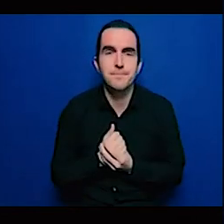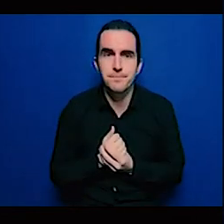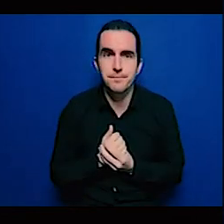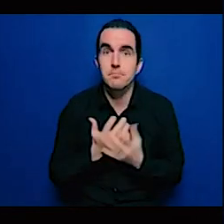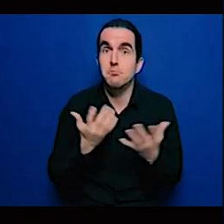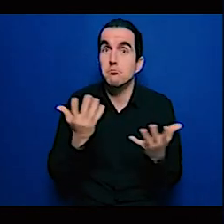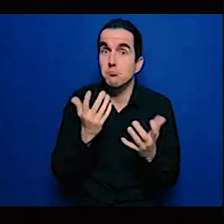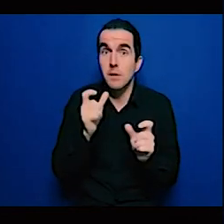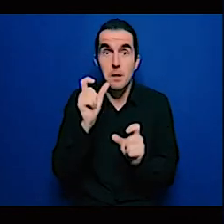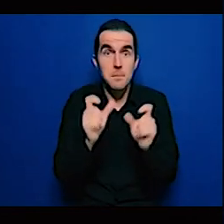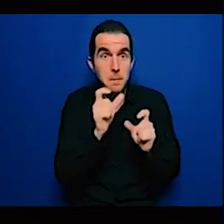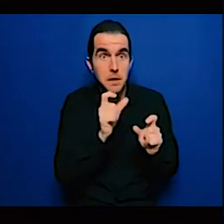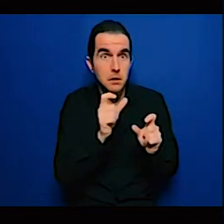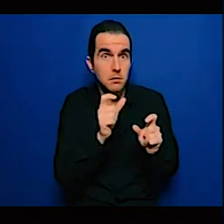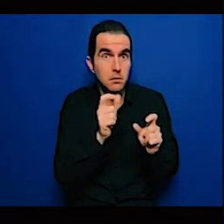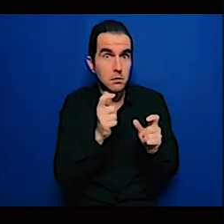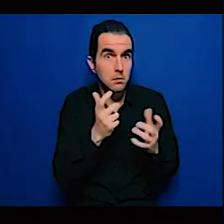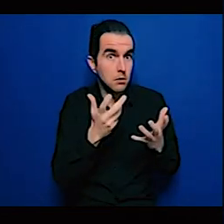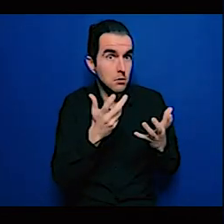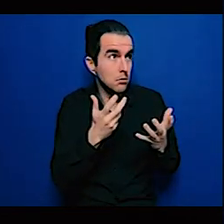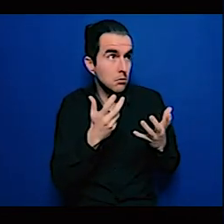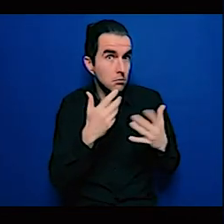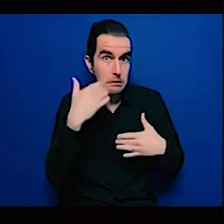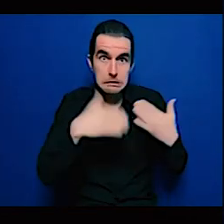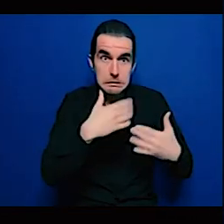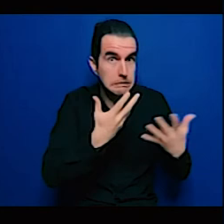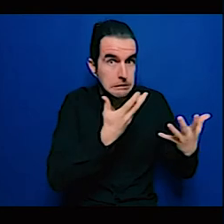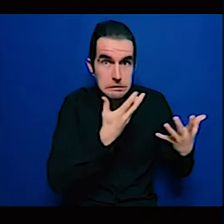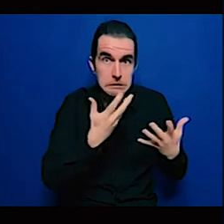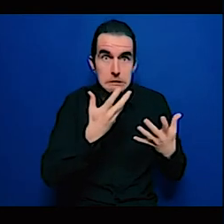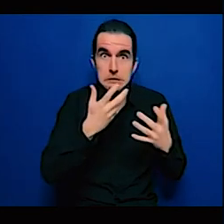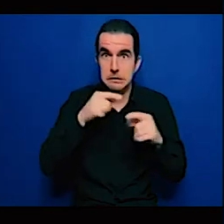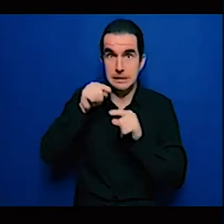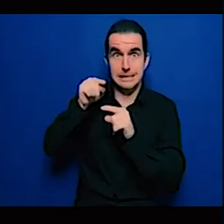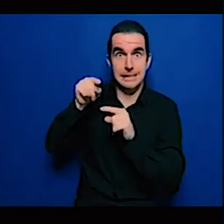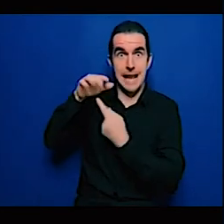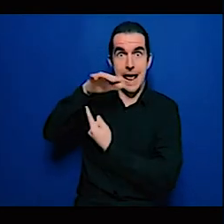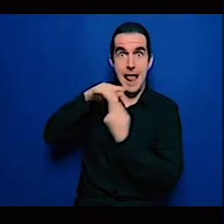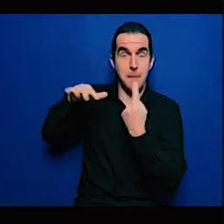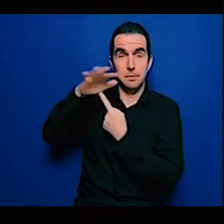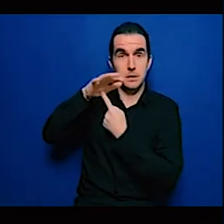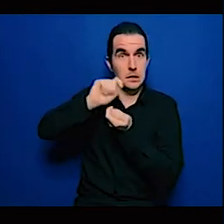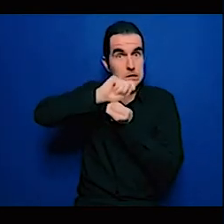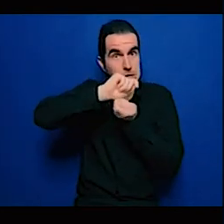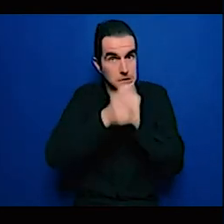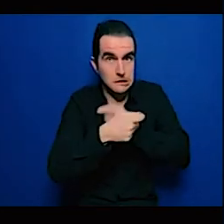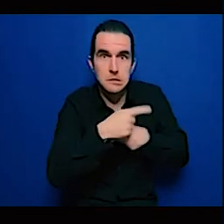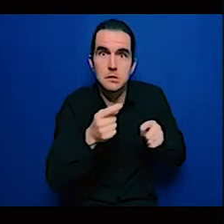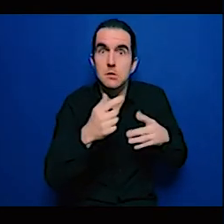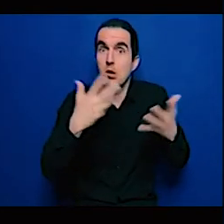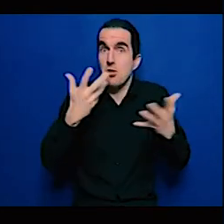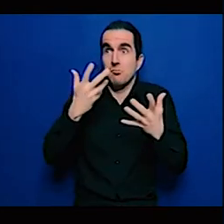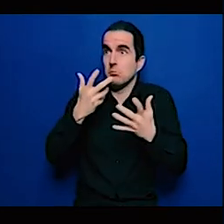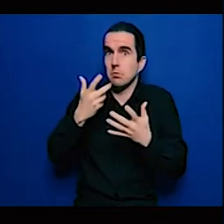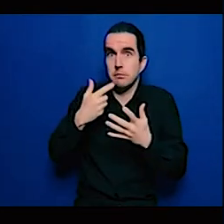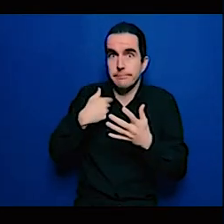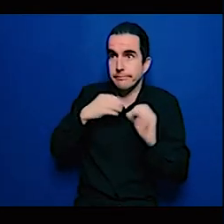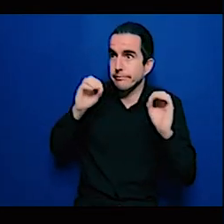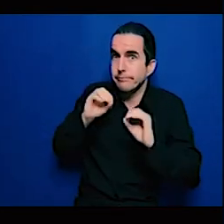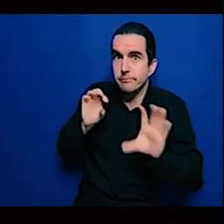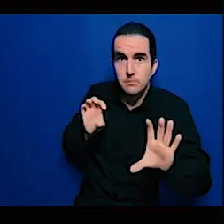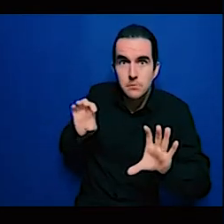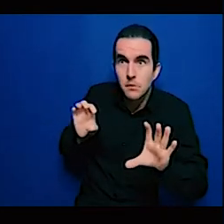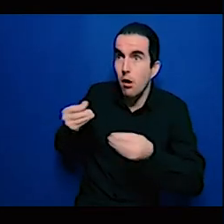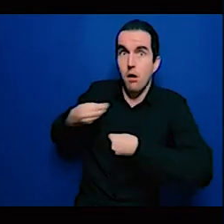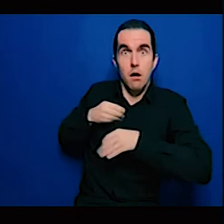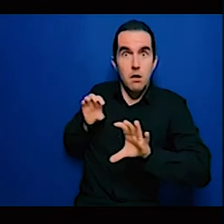our slums and we need to get this information out what is on the horizon what are the impacts what are